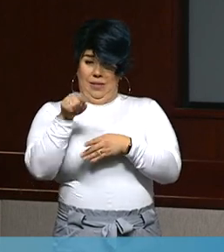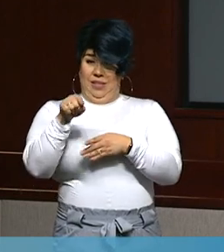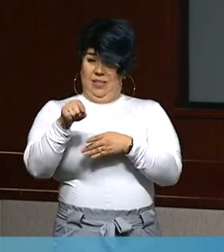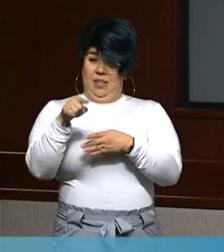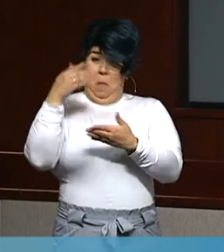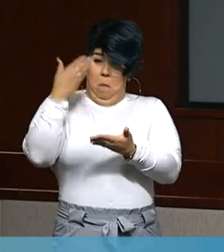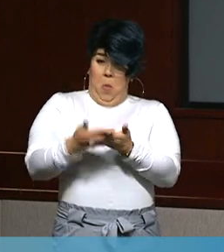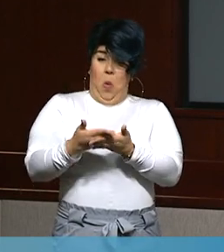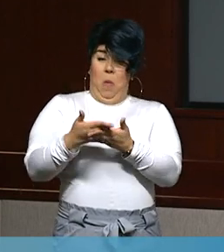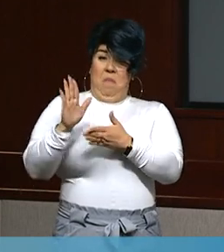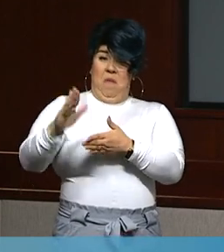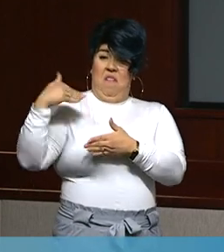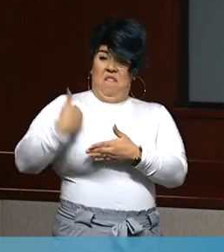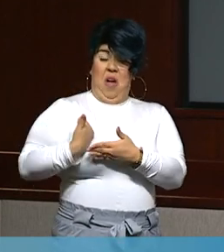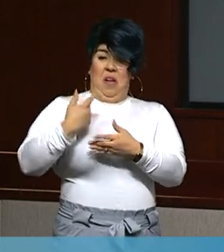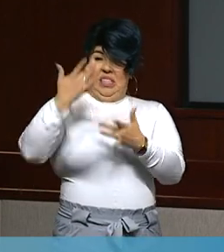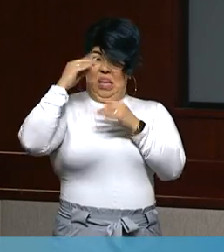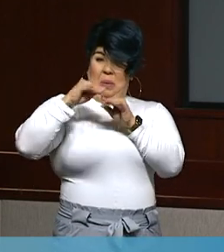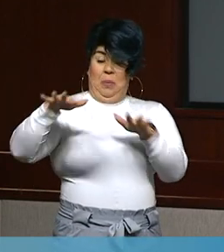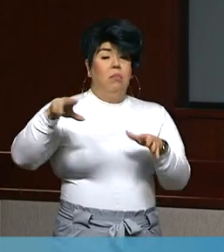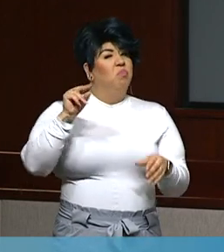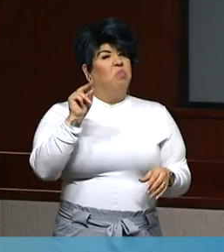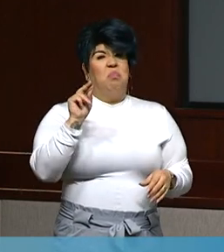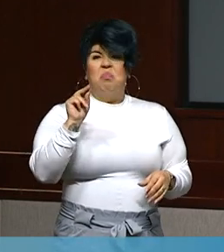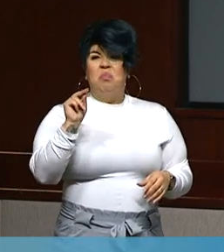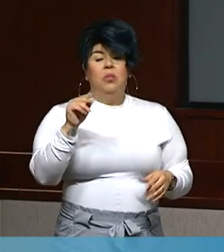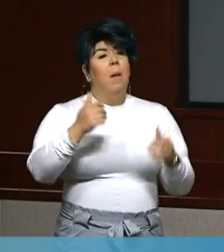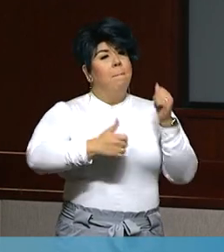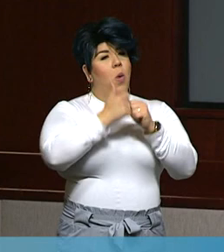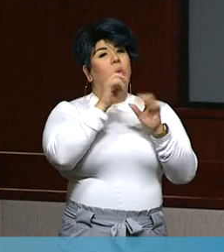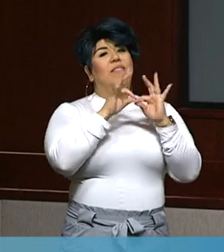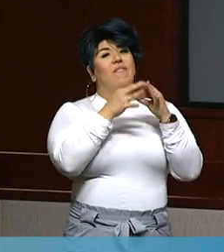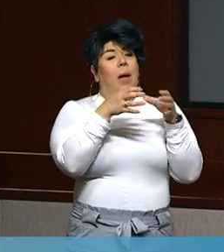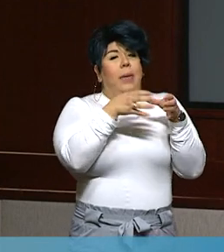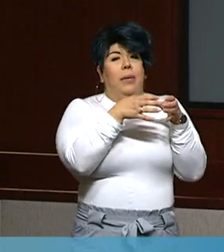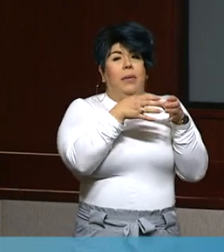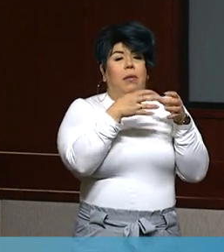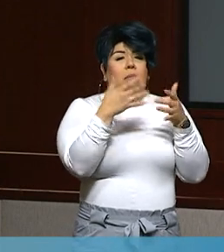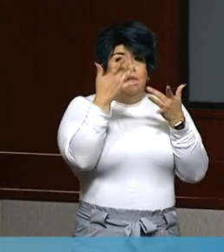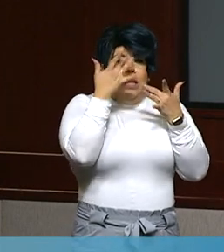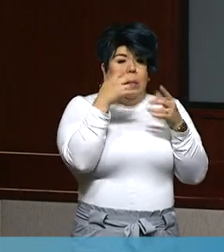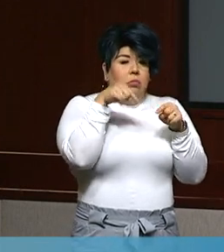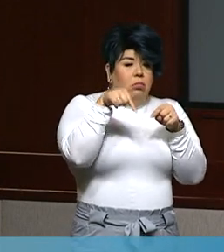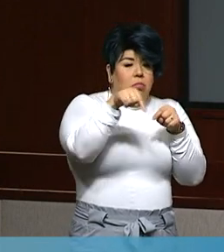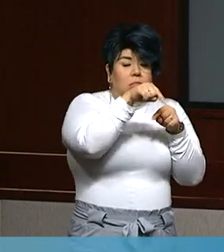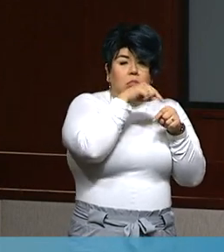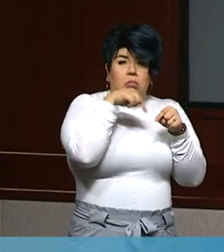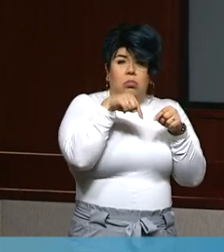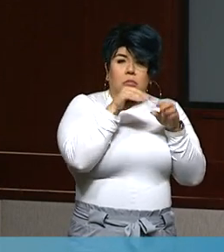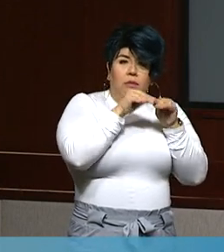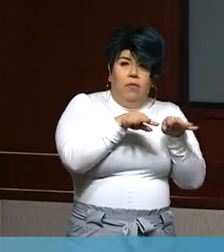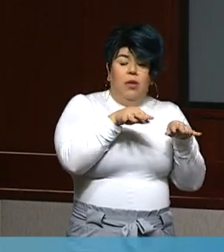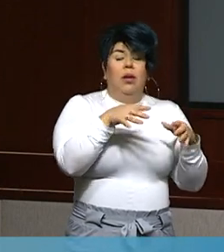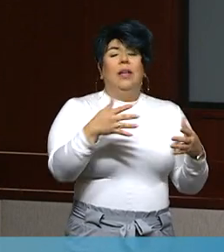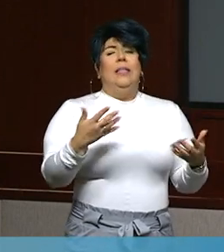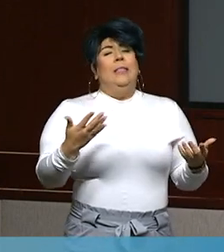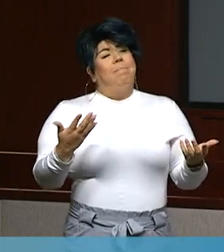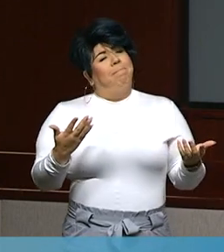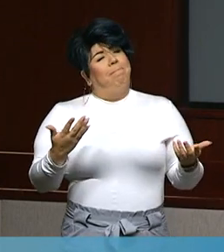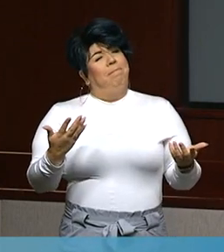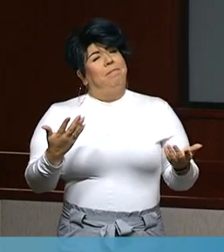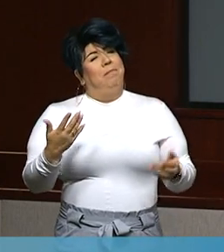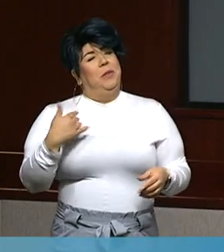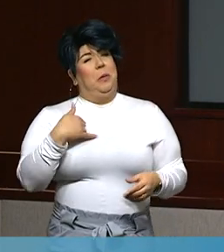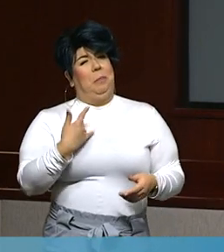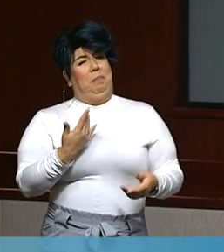county has said that the most significant contributor is those households, like you mentioned, and so it would seem that there could be a question as to why the